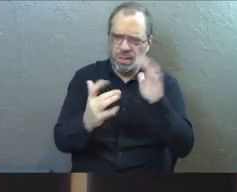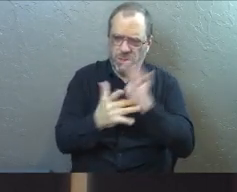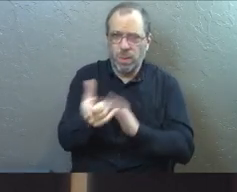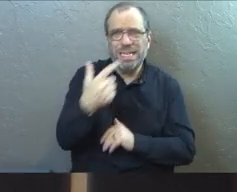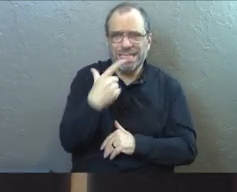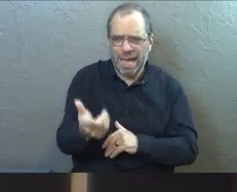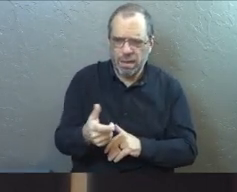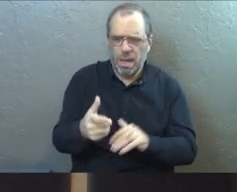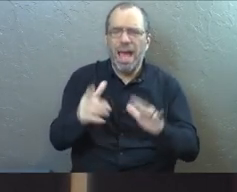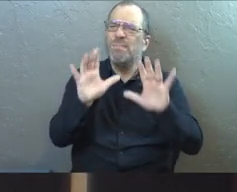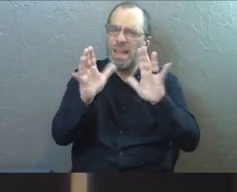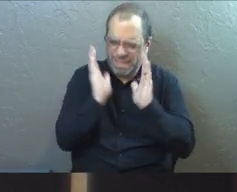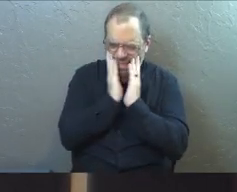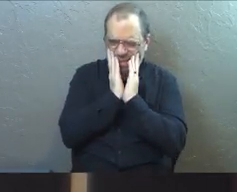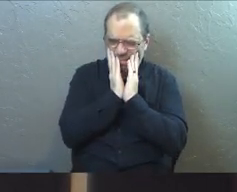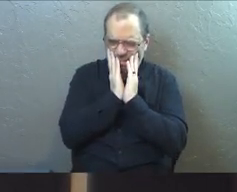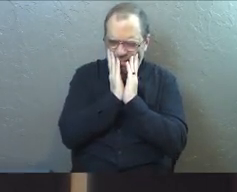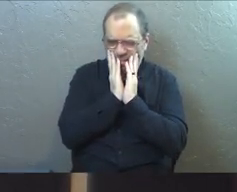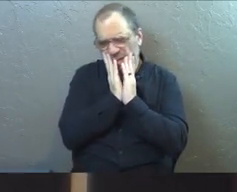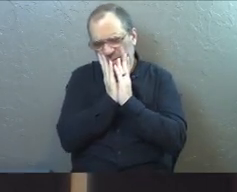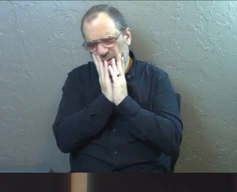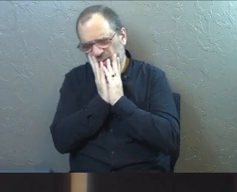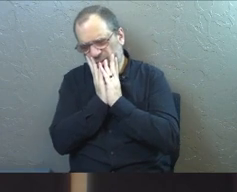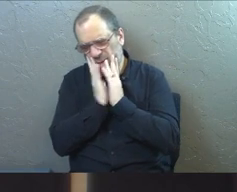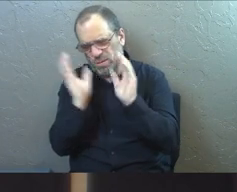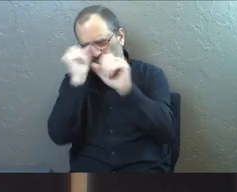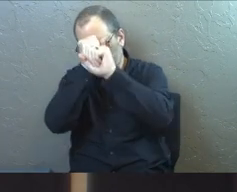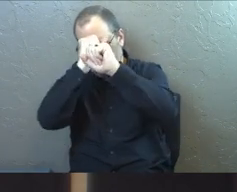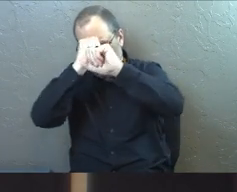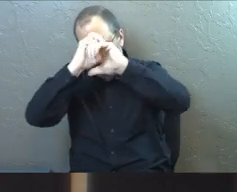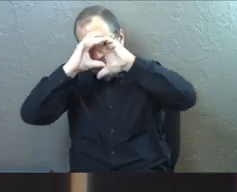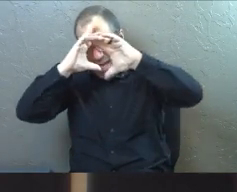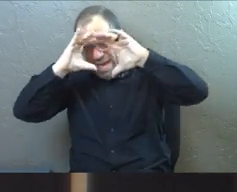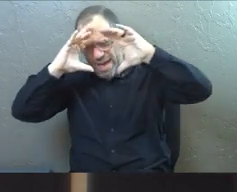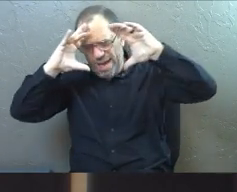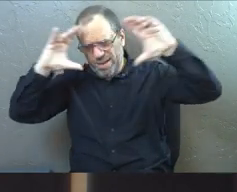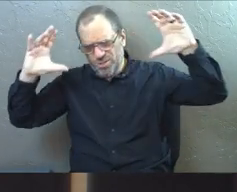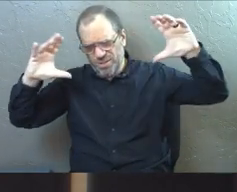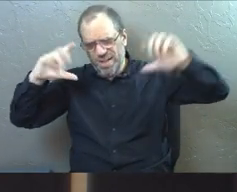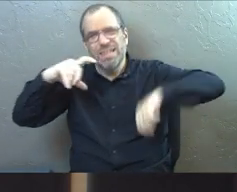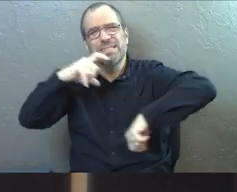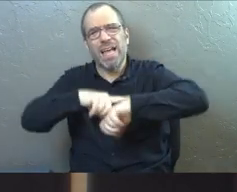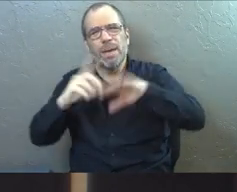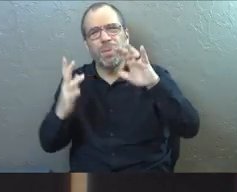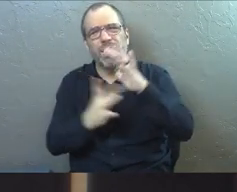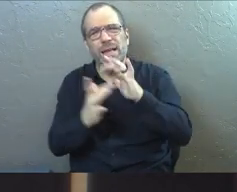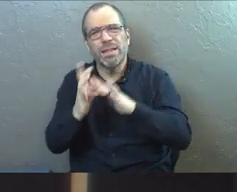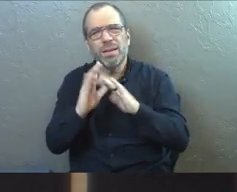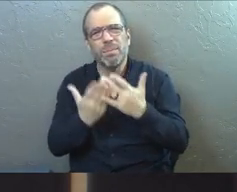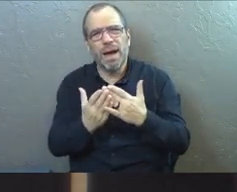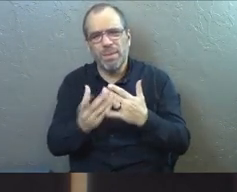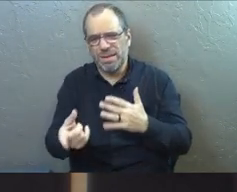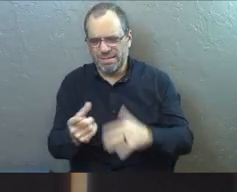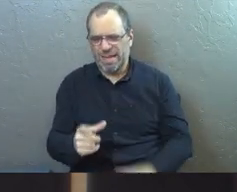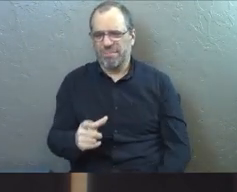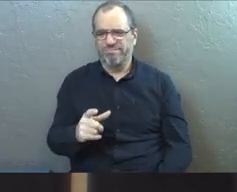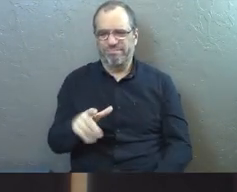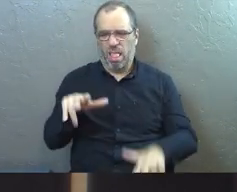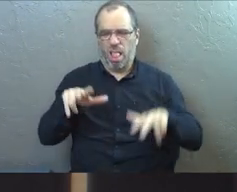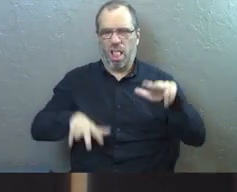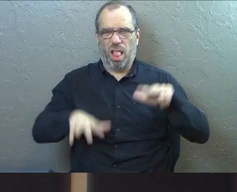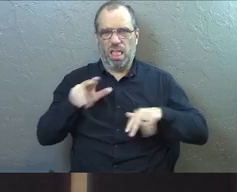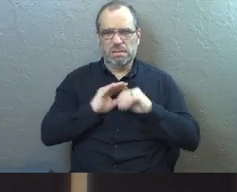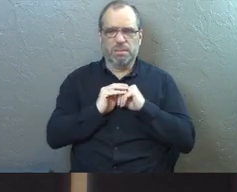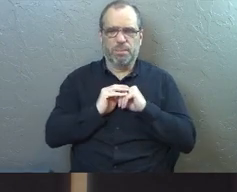what he said. And I always try to enter in with my imagination to these moments in scripture. Like this is an awkward moment.